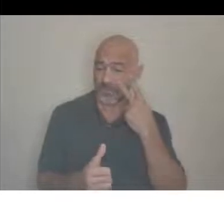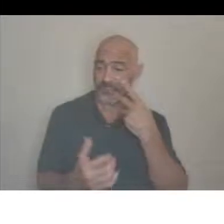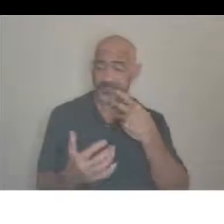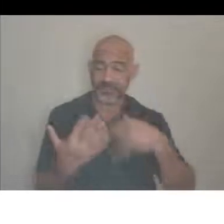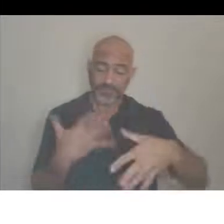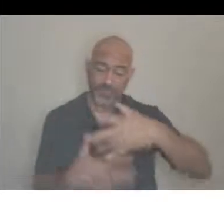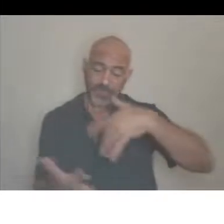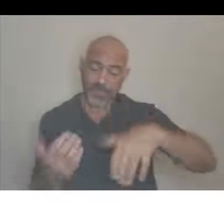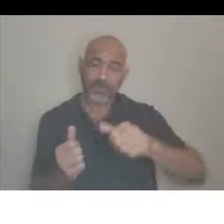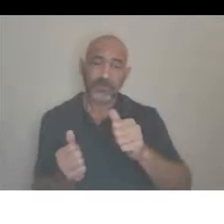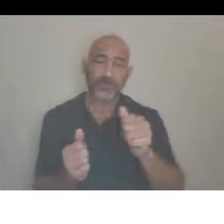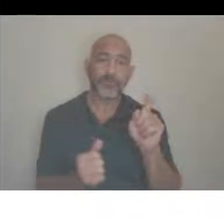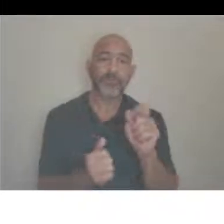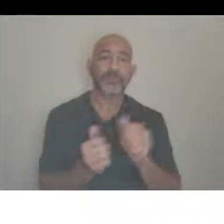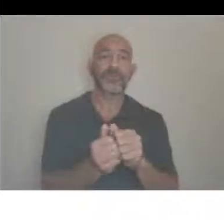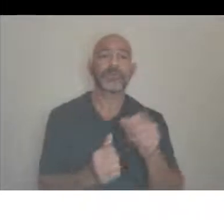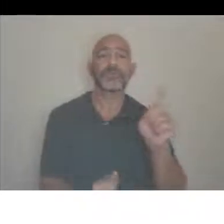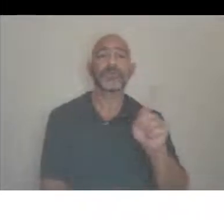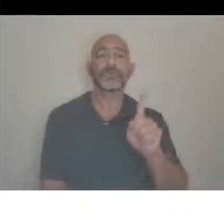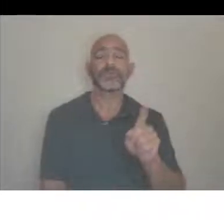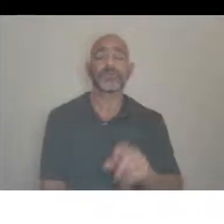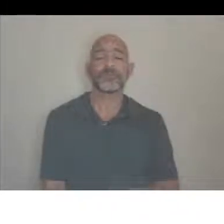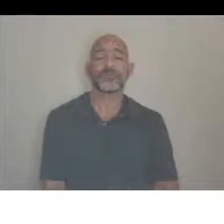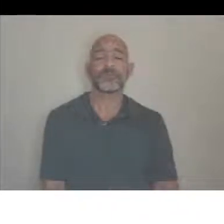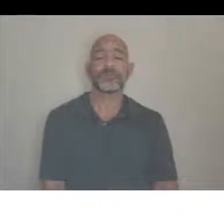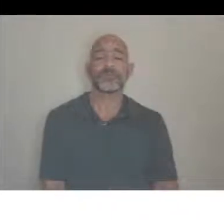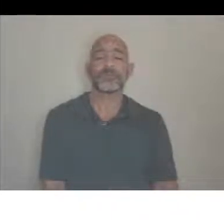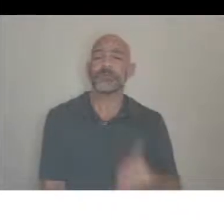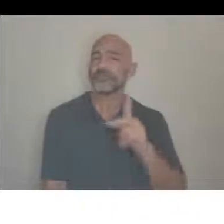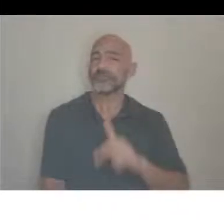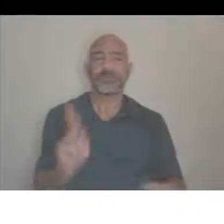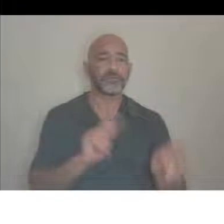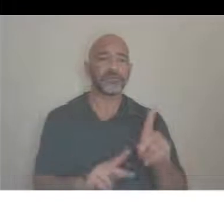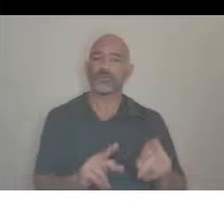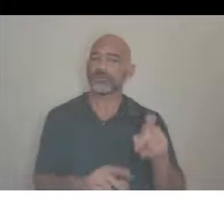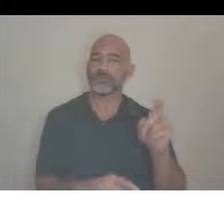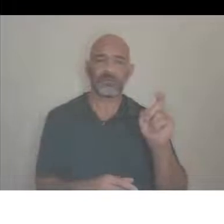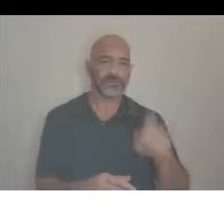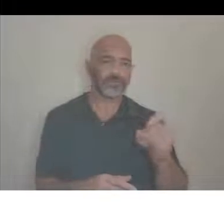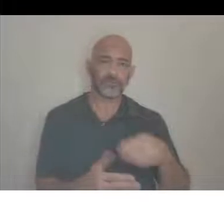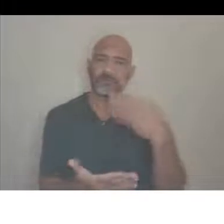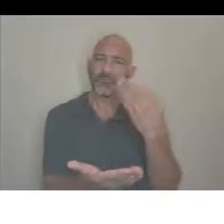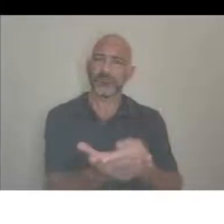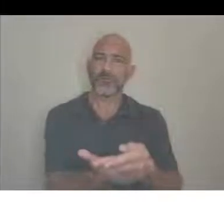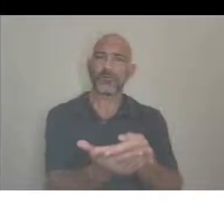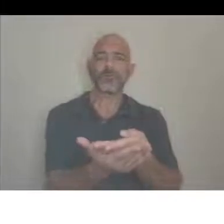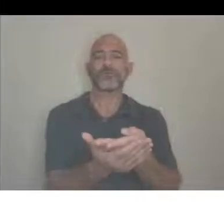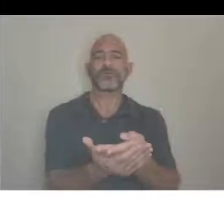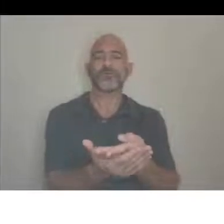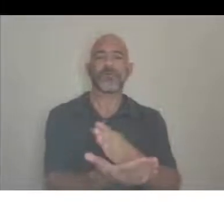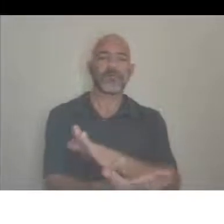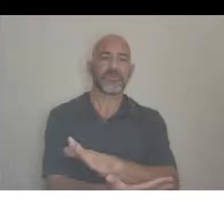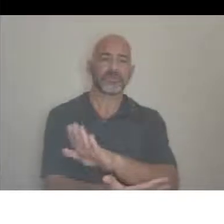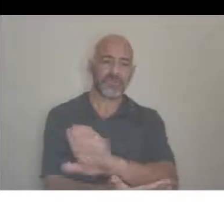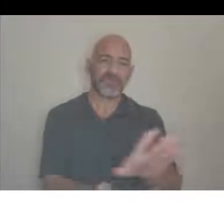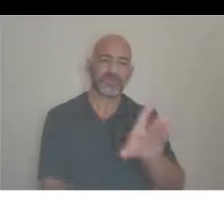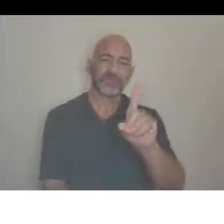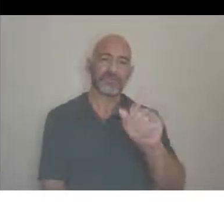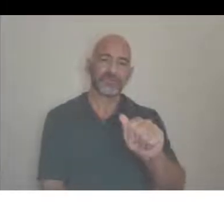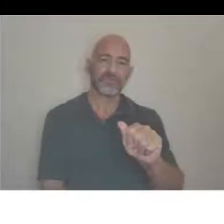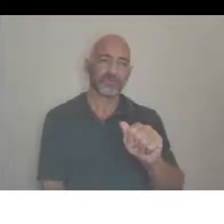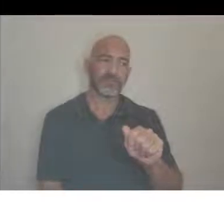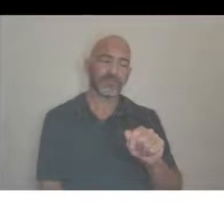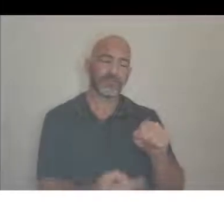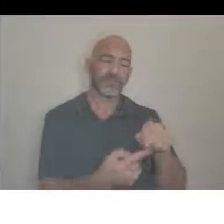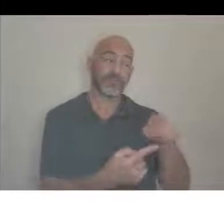prove their disability to you. You know, people know what they need as accommodations in this world.